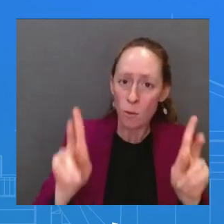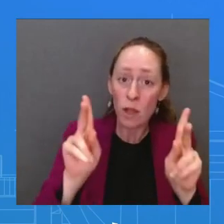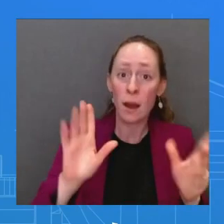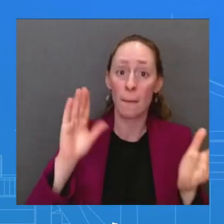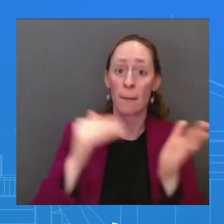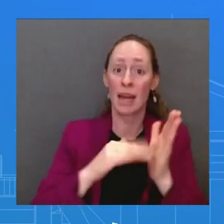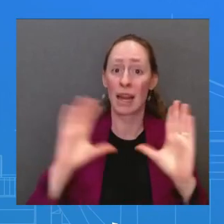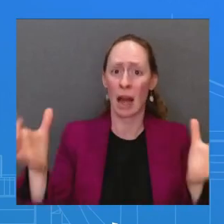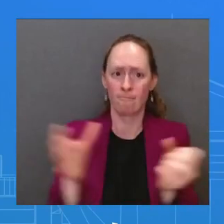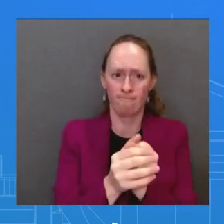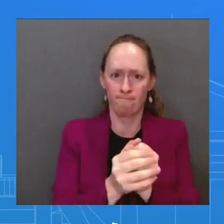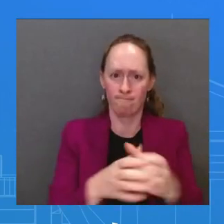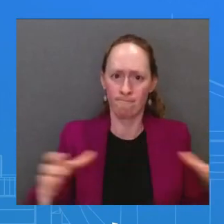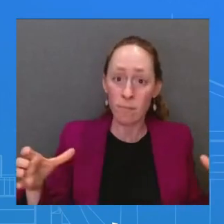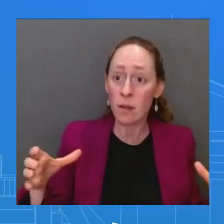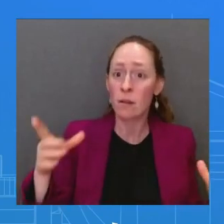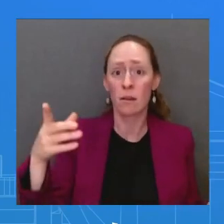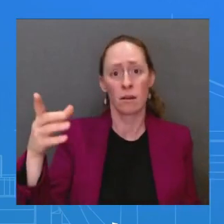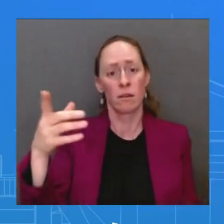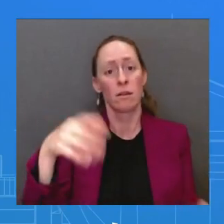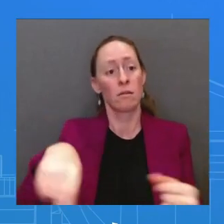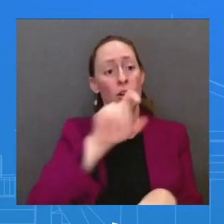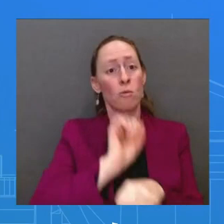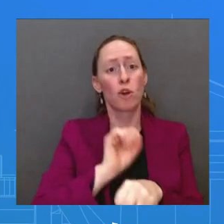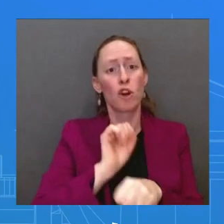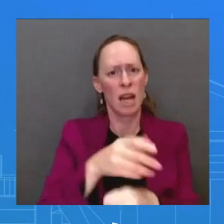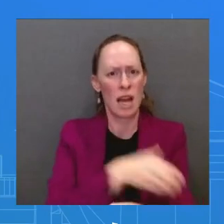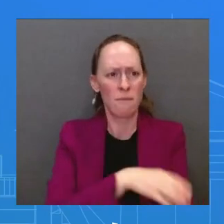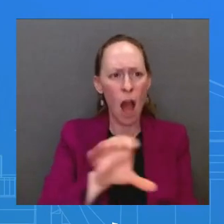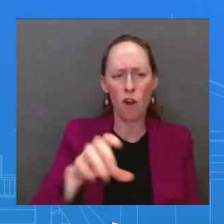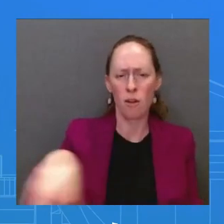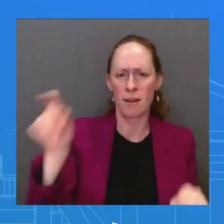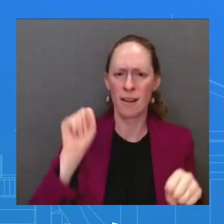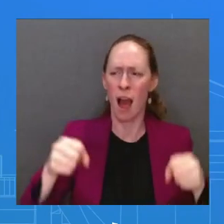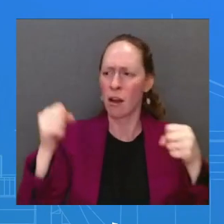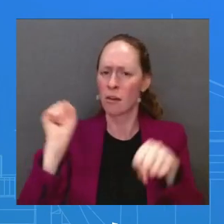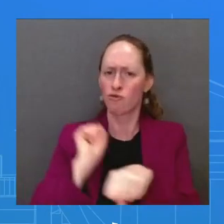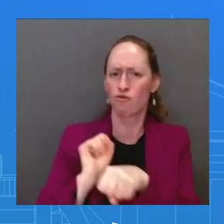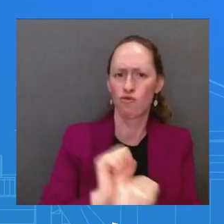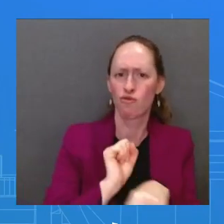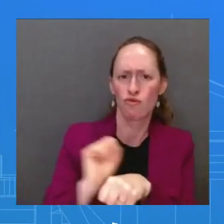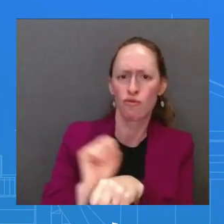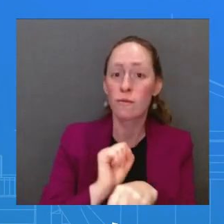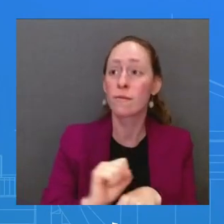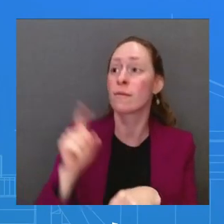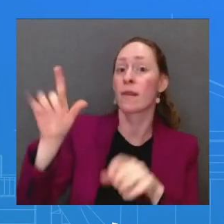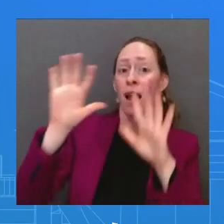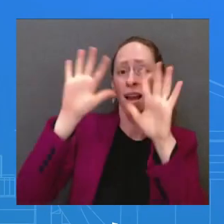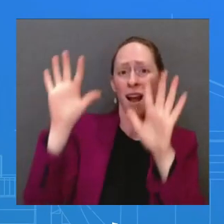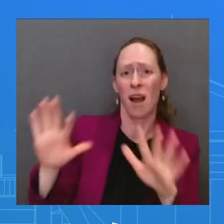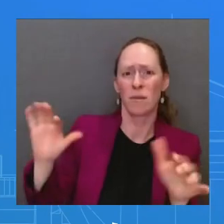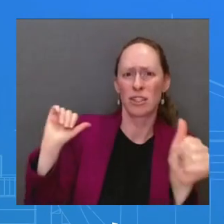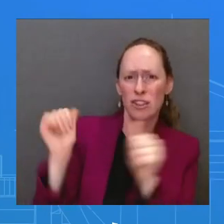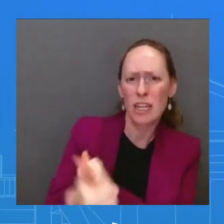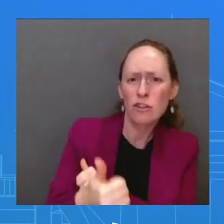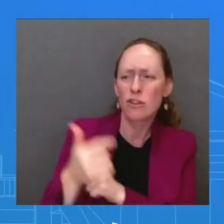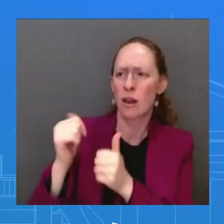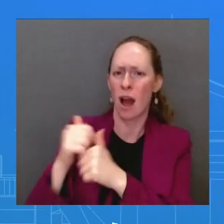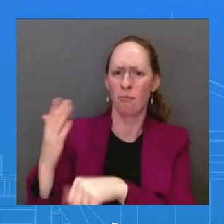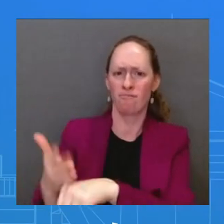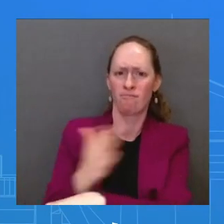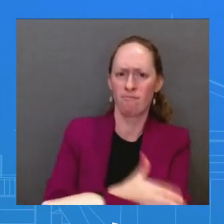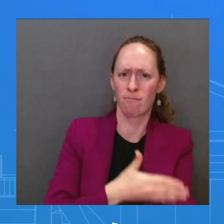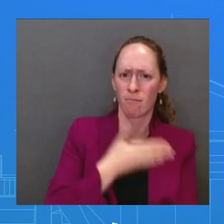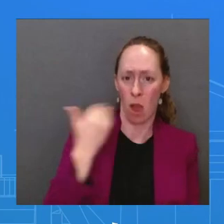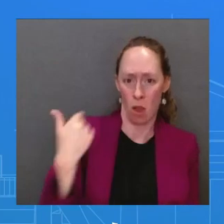And we believe that those investments are paying off. We think countries around the world, too, can benefit from a